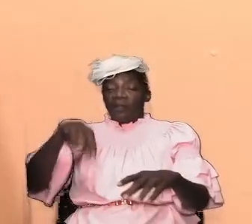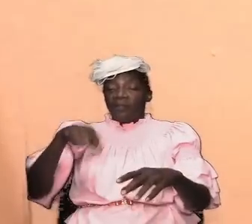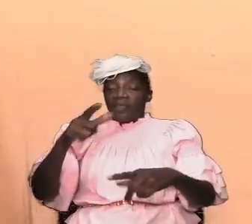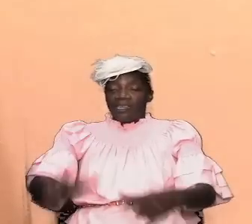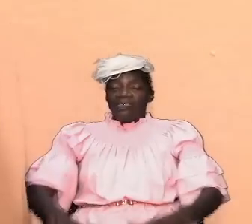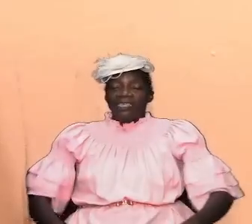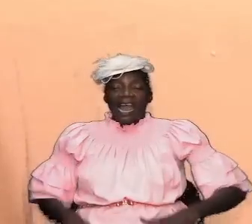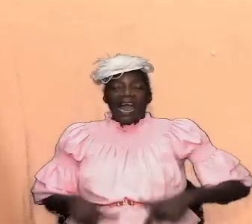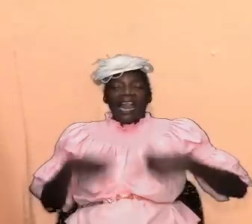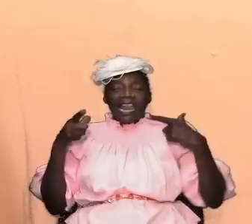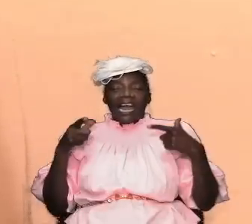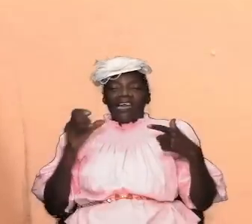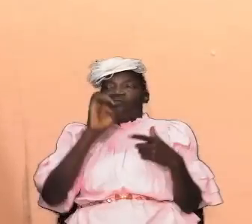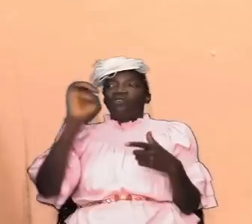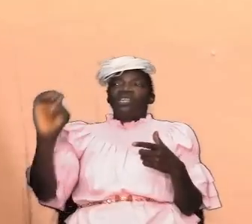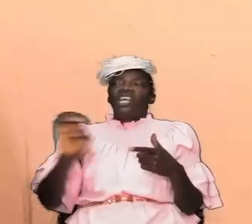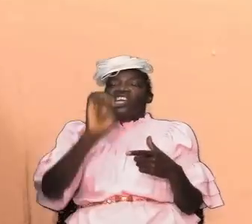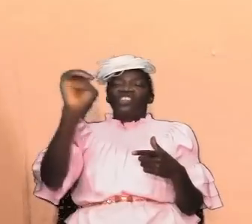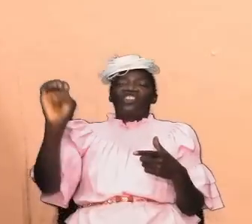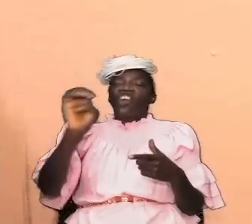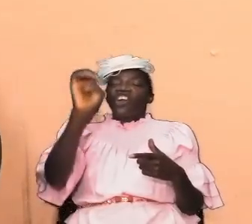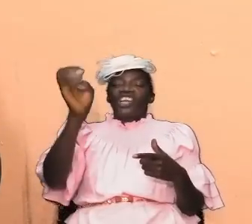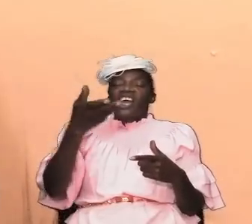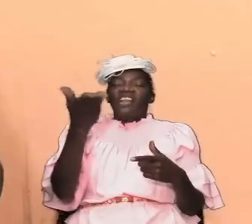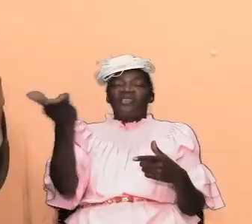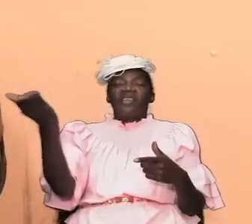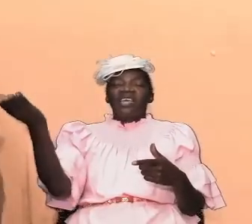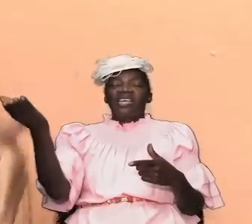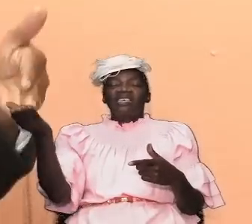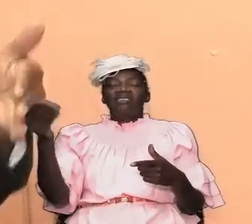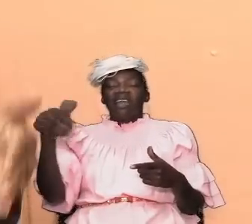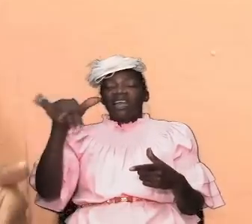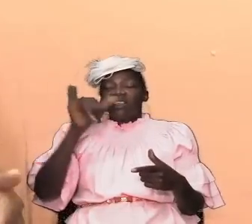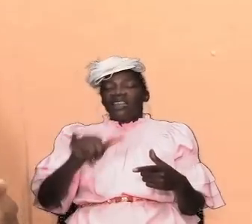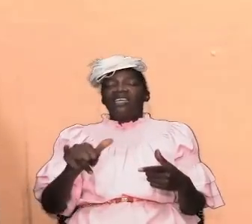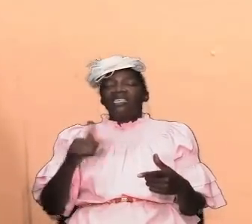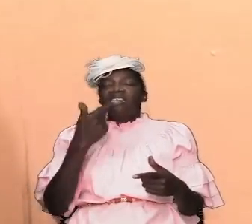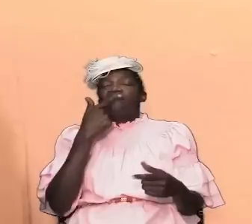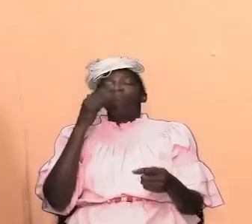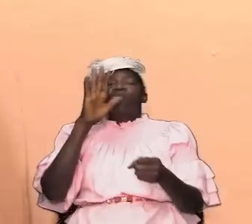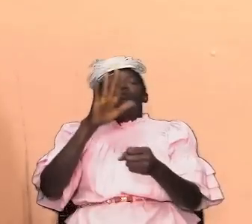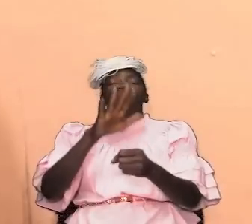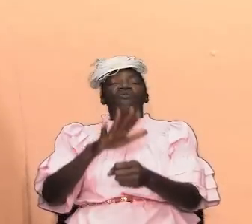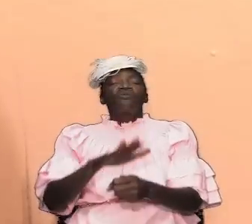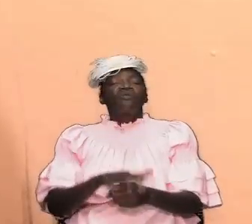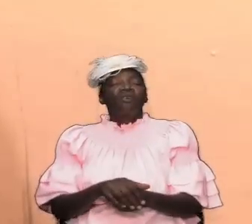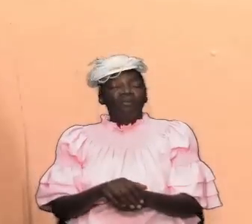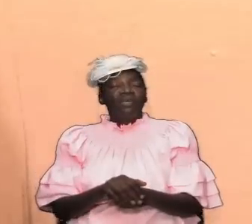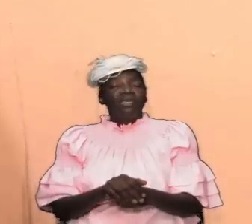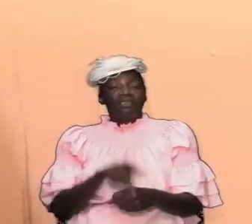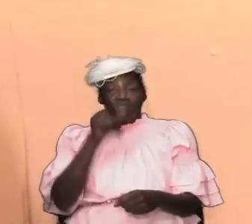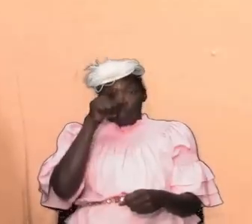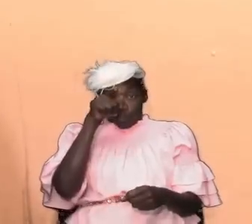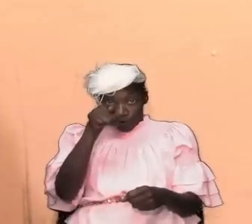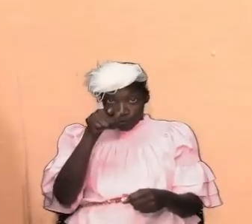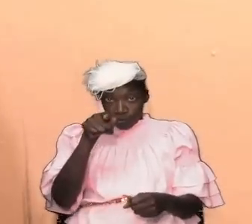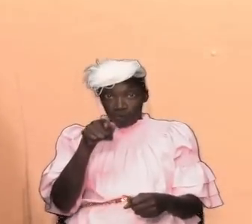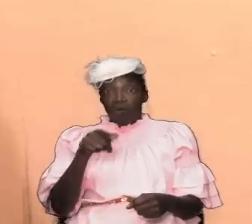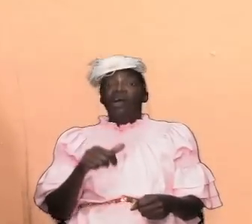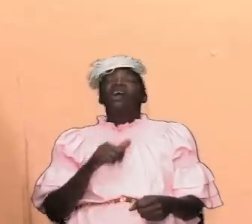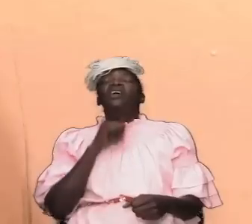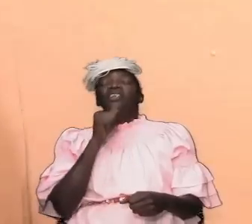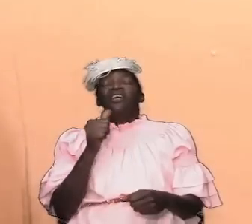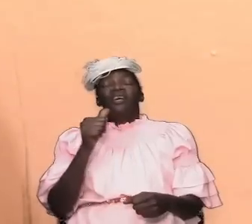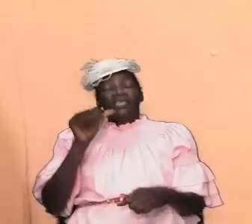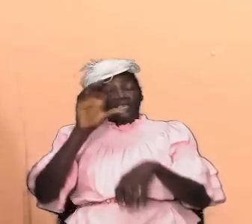to the eternal things that he has promised if you are not in the church you